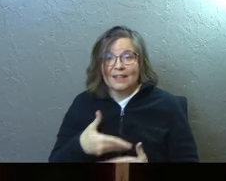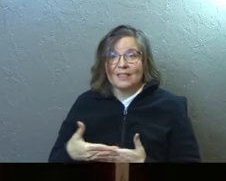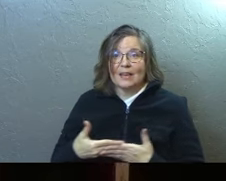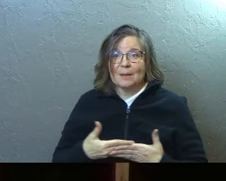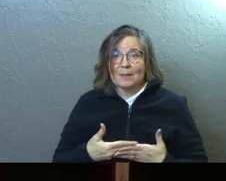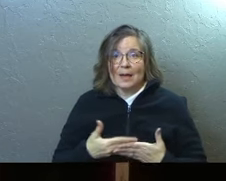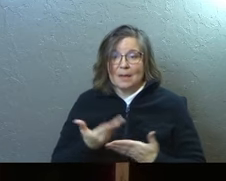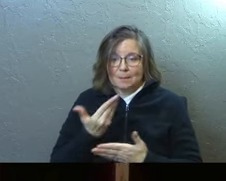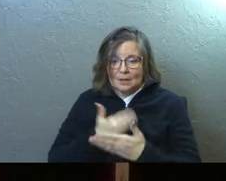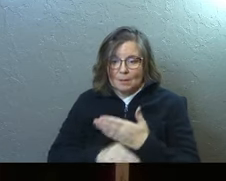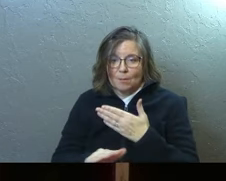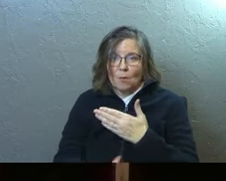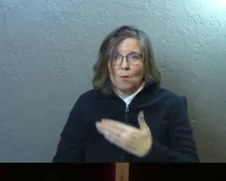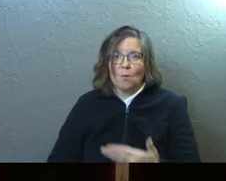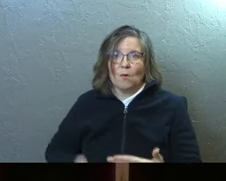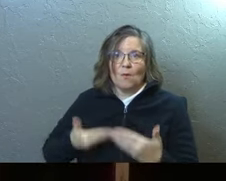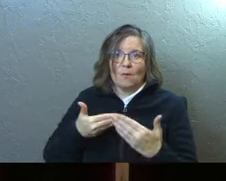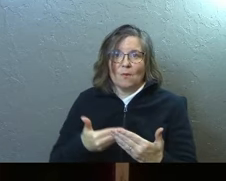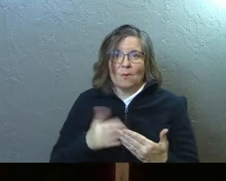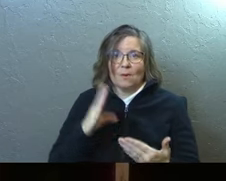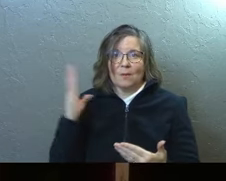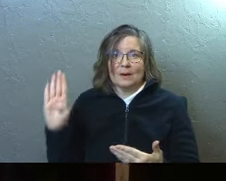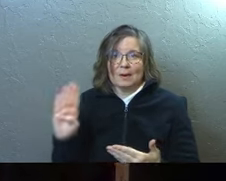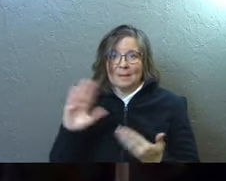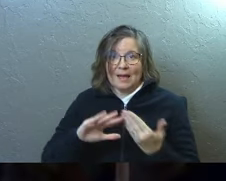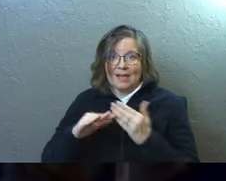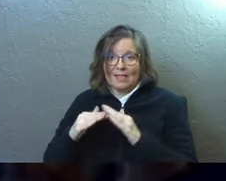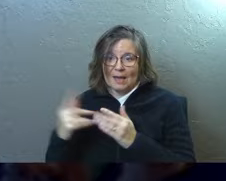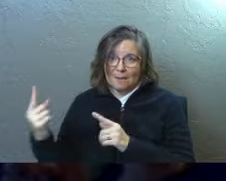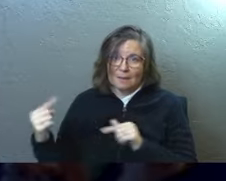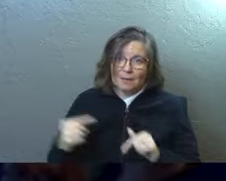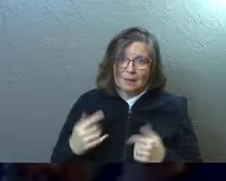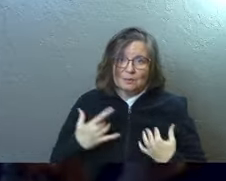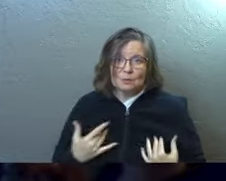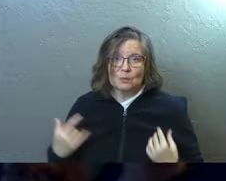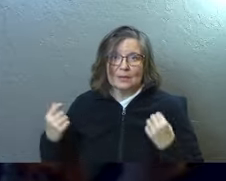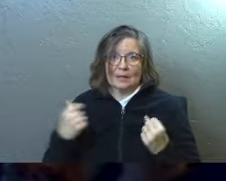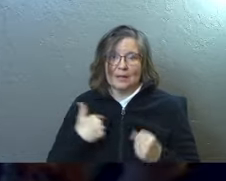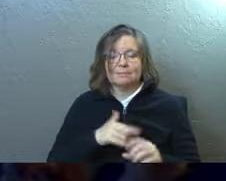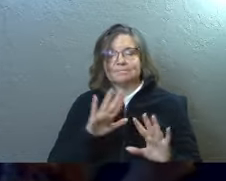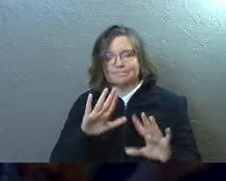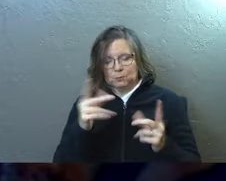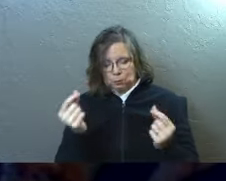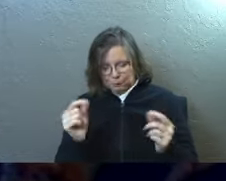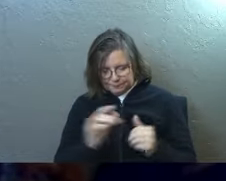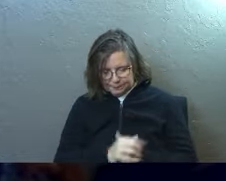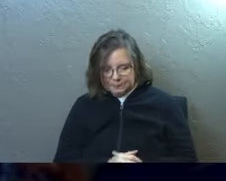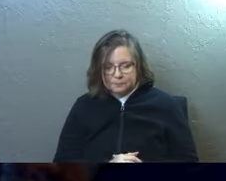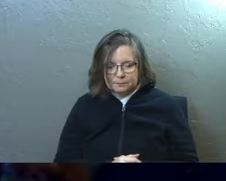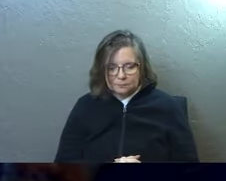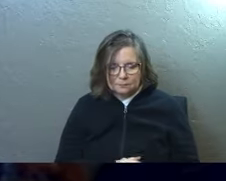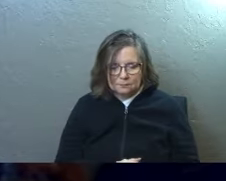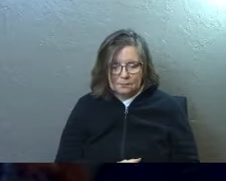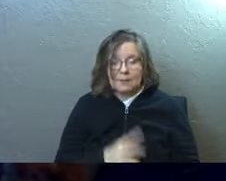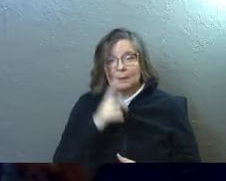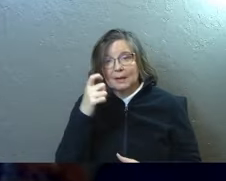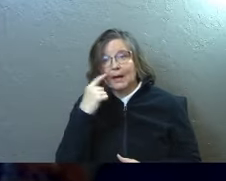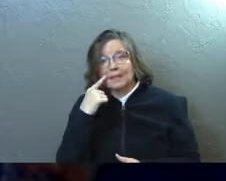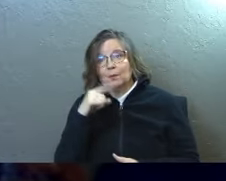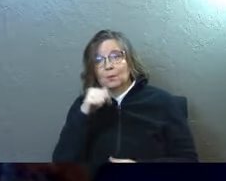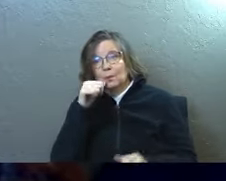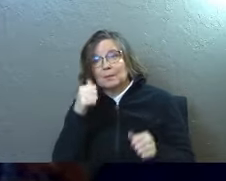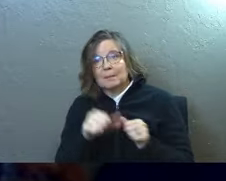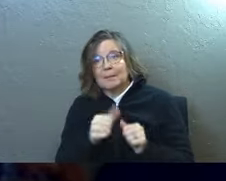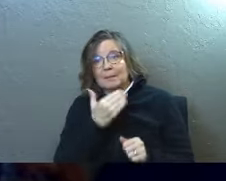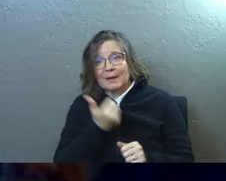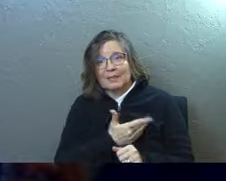baby born in Bethlehem came to heal us. So here's what we're going to do. Because I think we